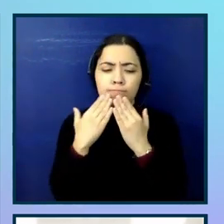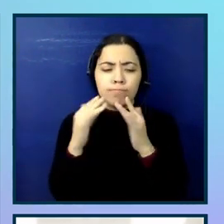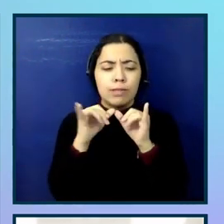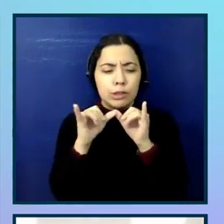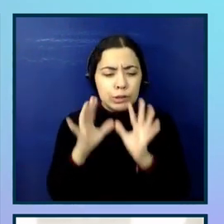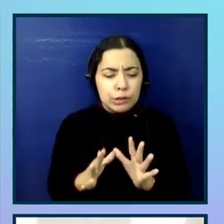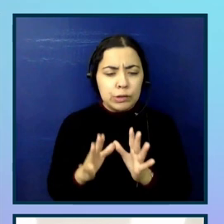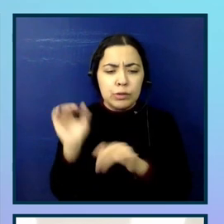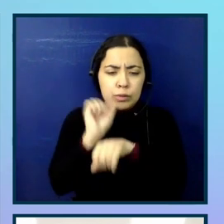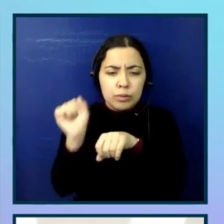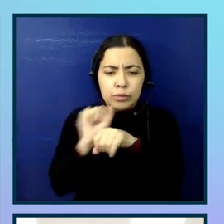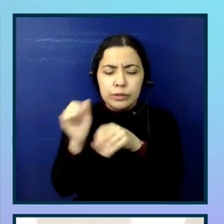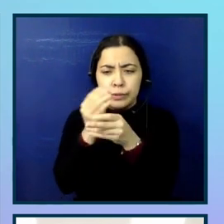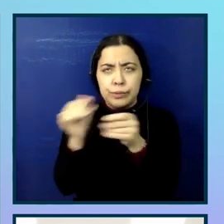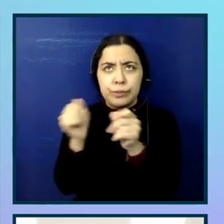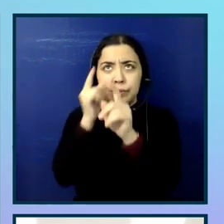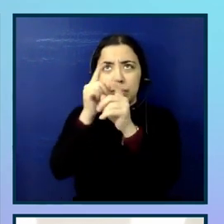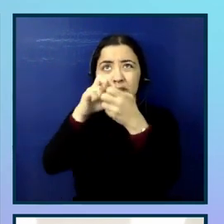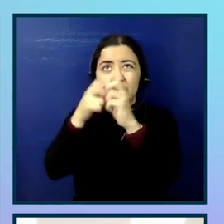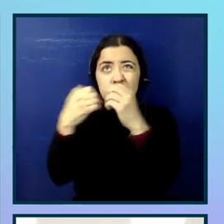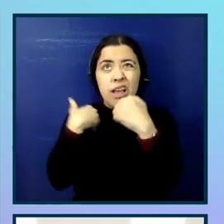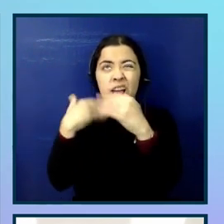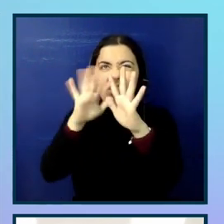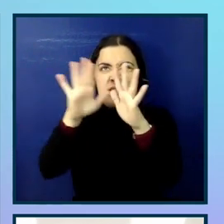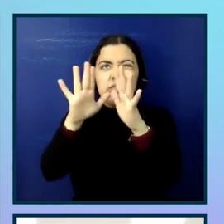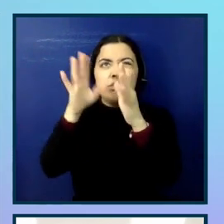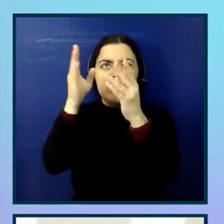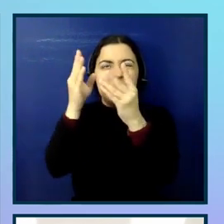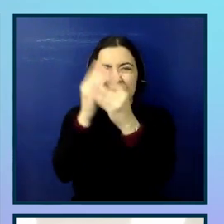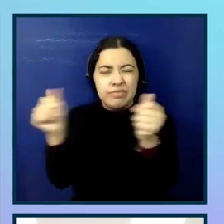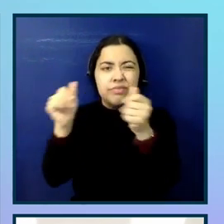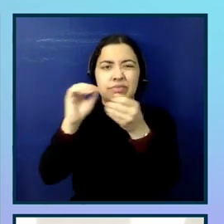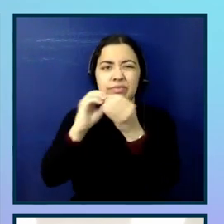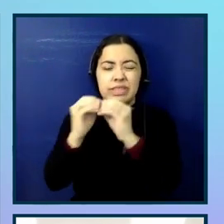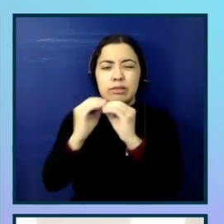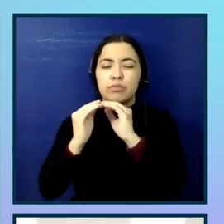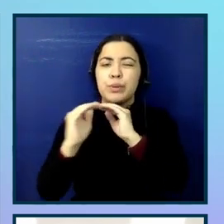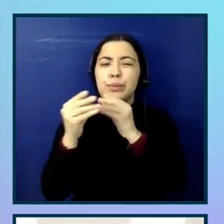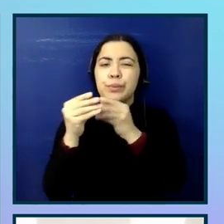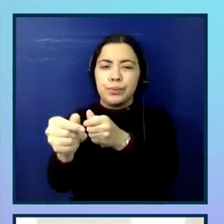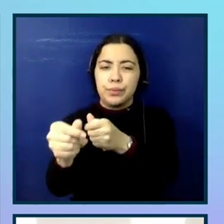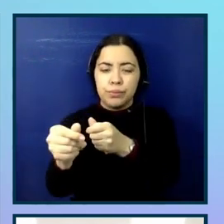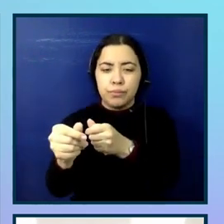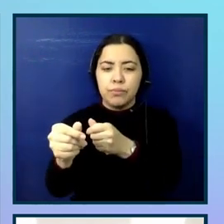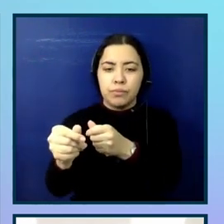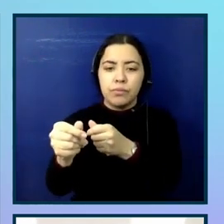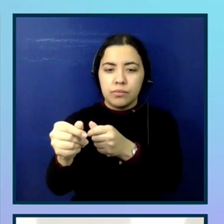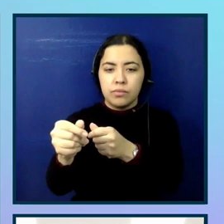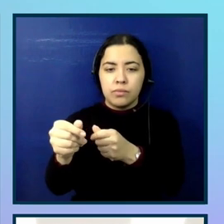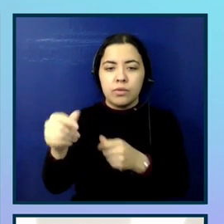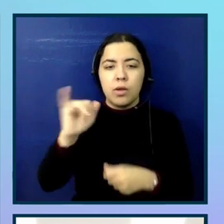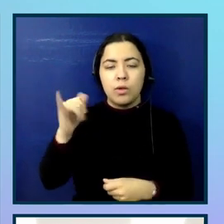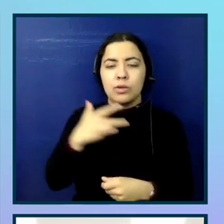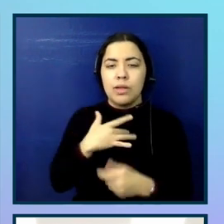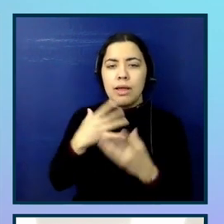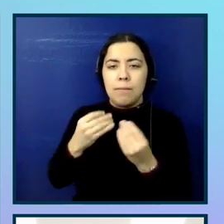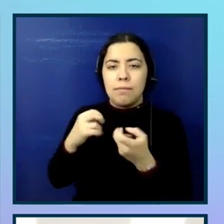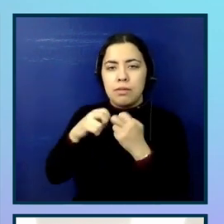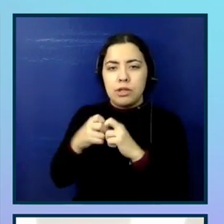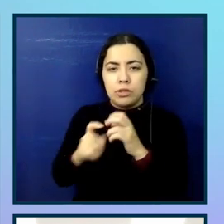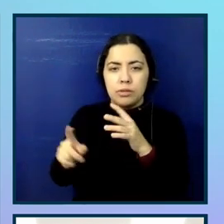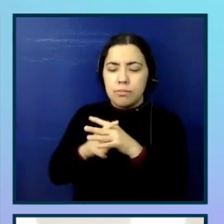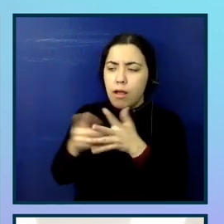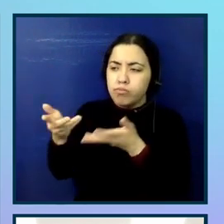And also sharing empathy moments on the platform where we've had a particular issue and we've resolved it and seeing how great that work is.